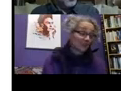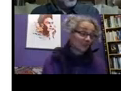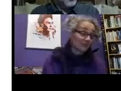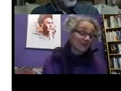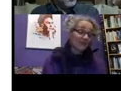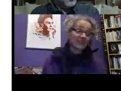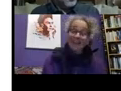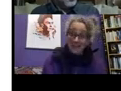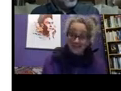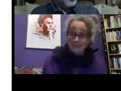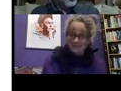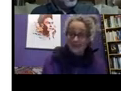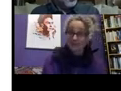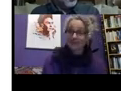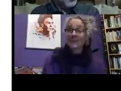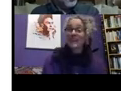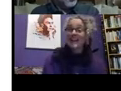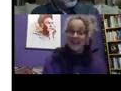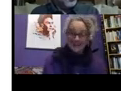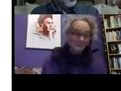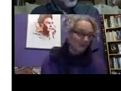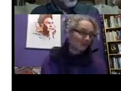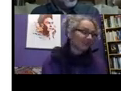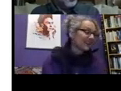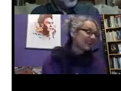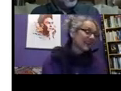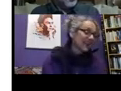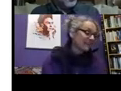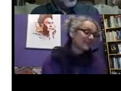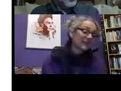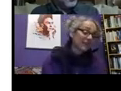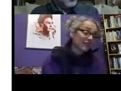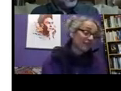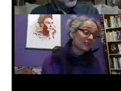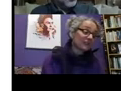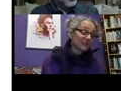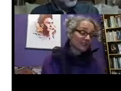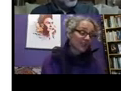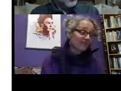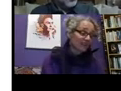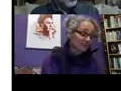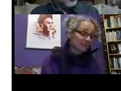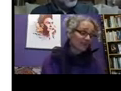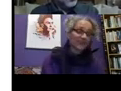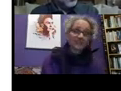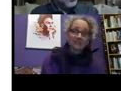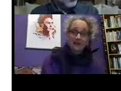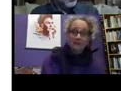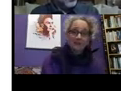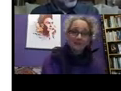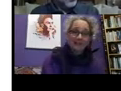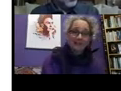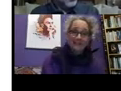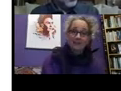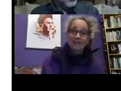doesn't mention active travel at all. There are a few very general aspirations about